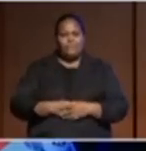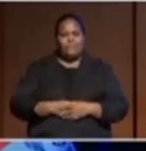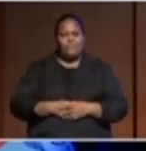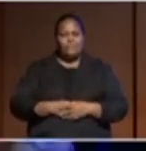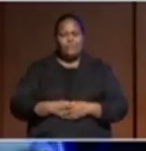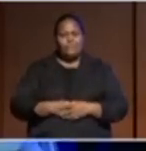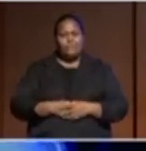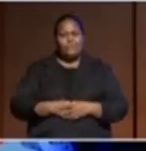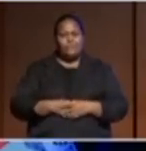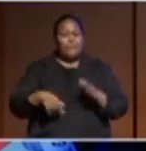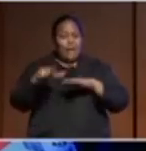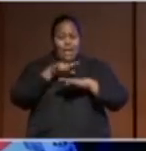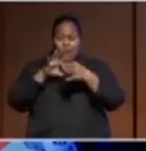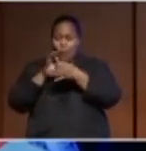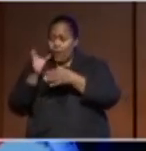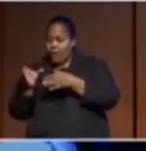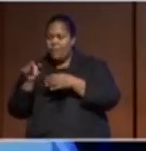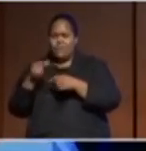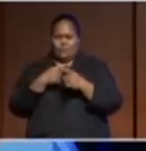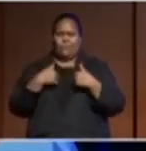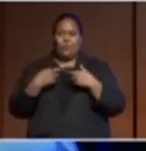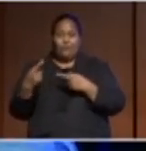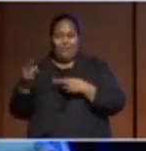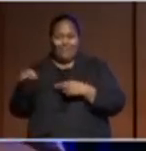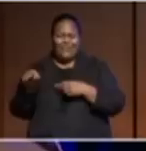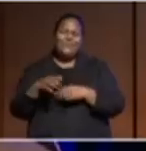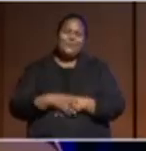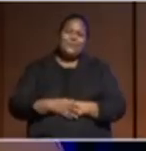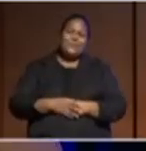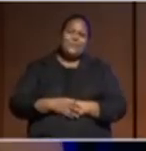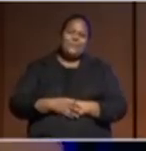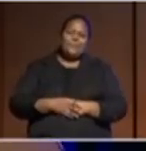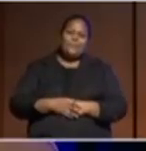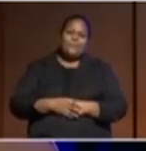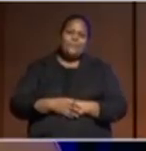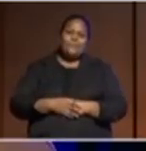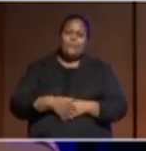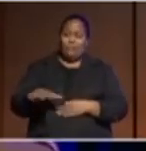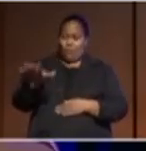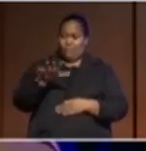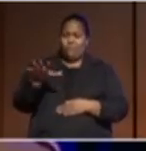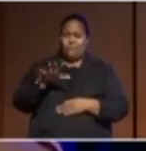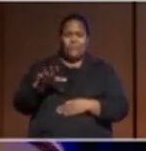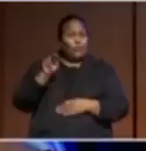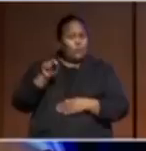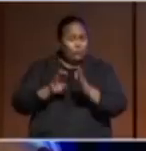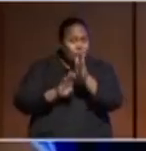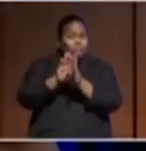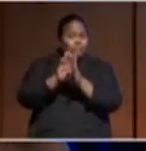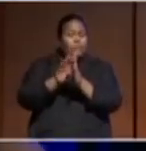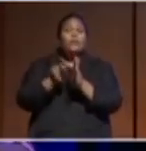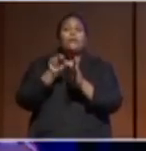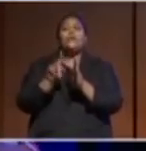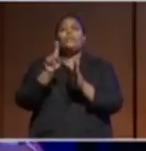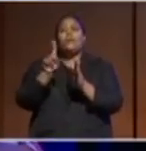number of landowning units back home. And in order for those types of systems to thrive, you need to put the